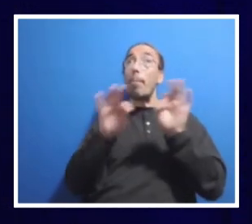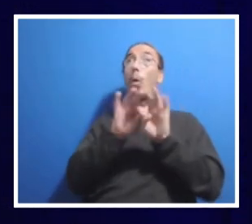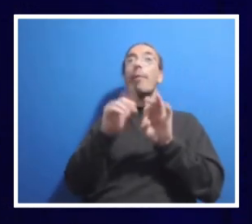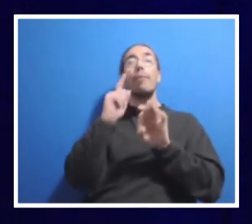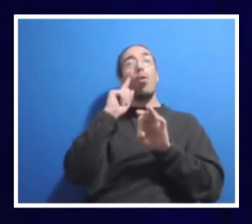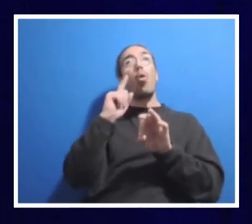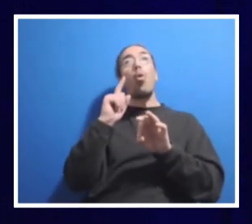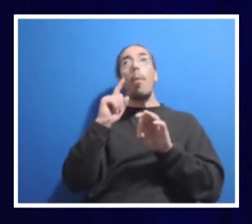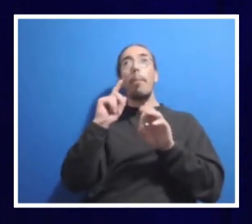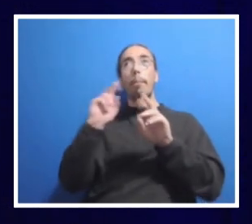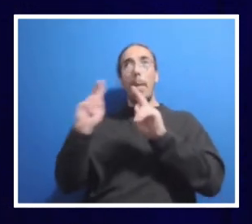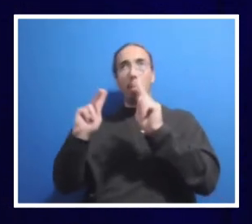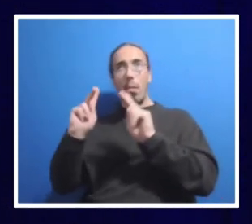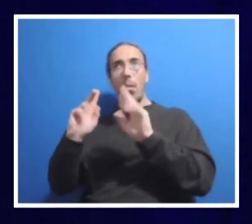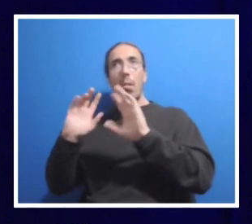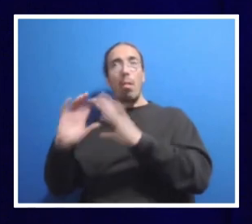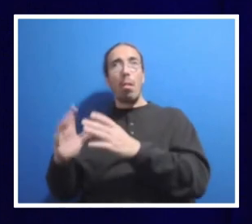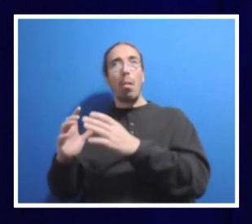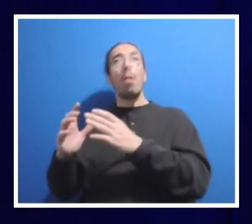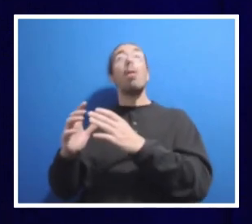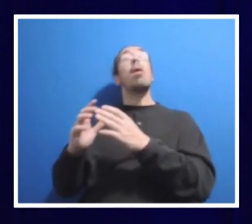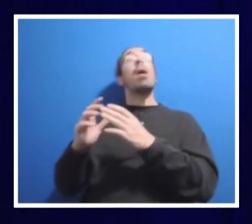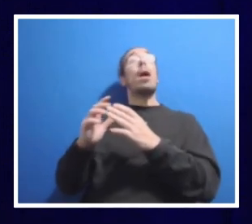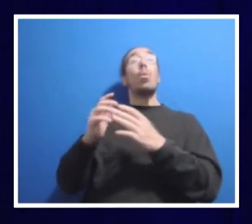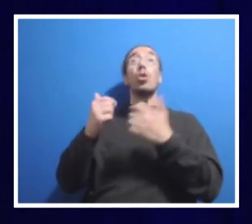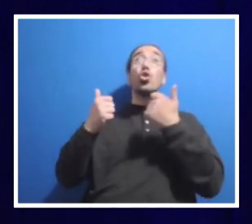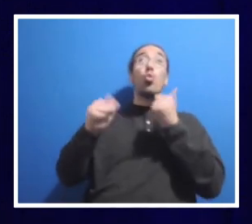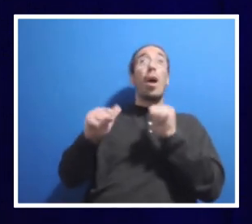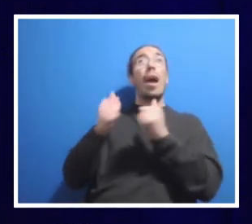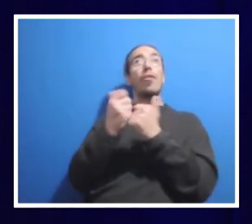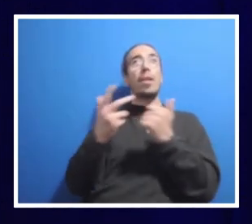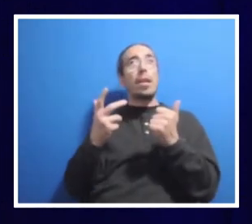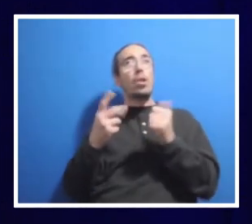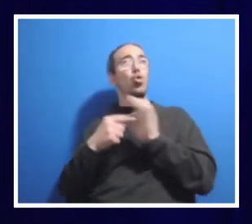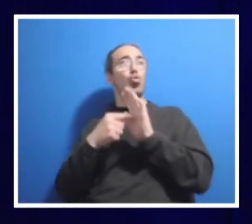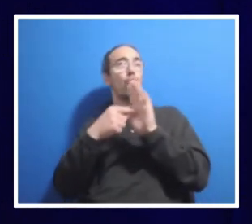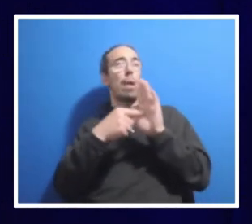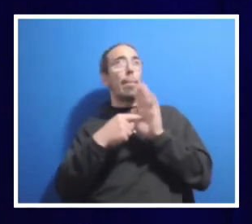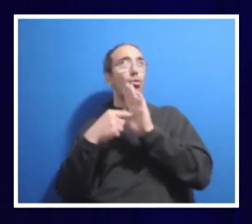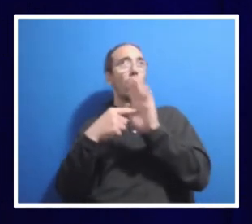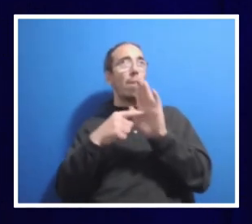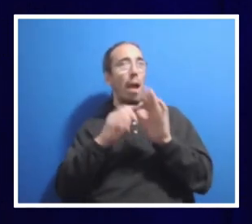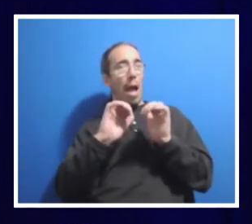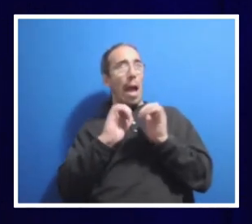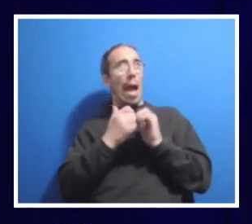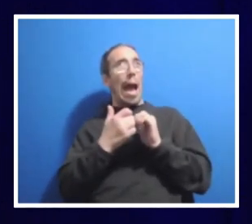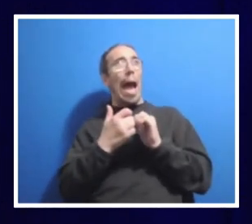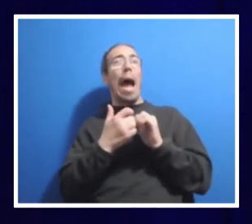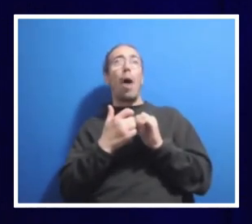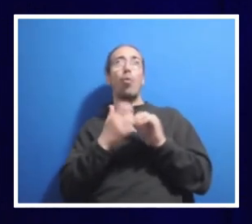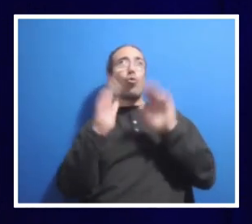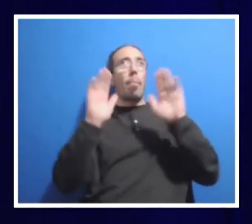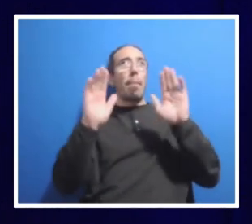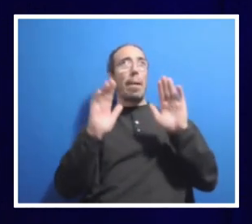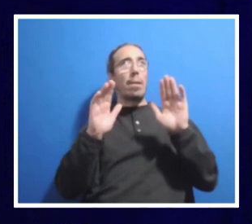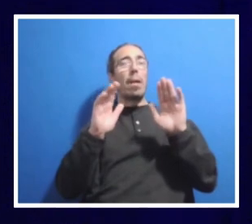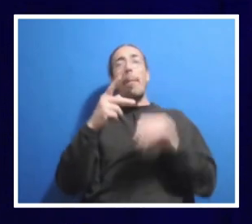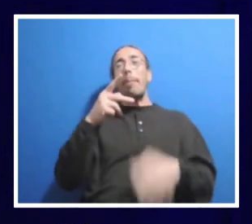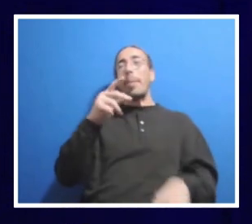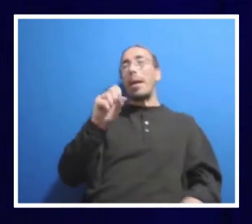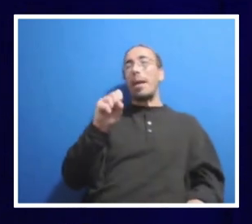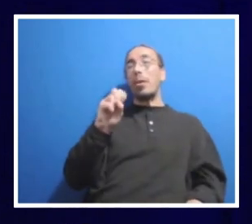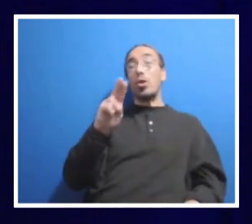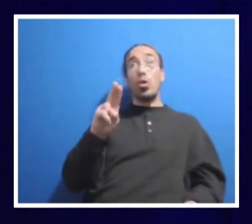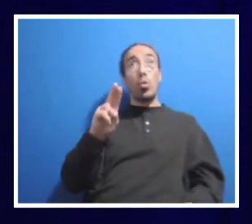And we are going to do everything we can to demonstrate how tremendous Penn State is. You know